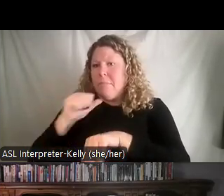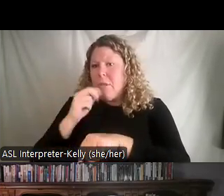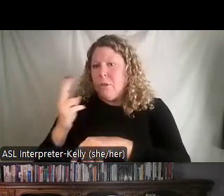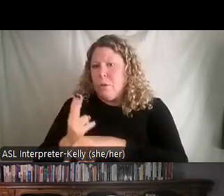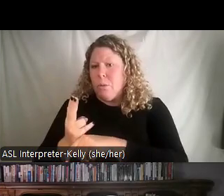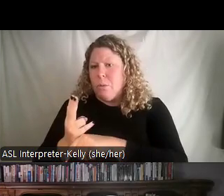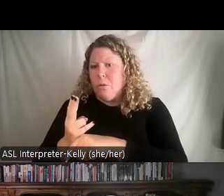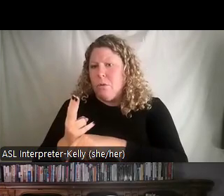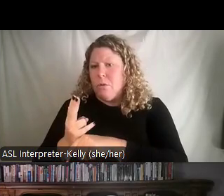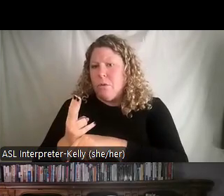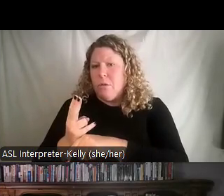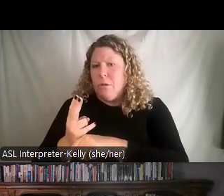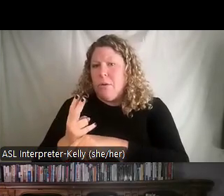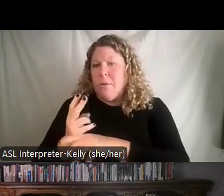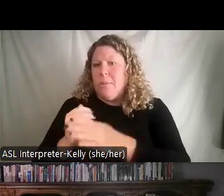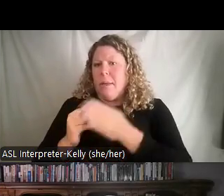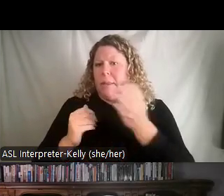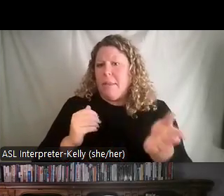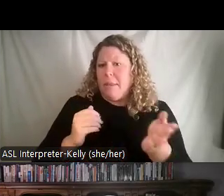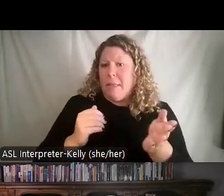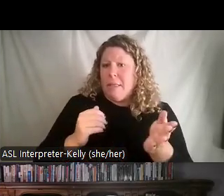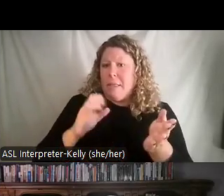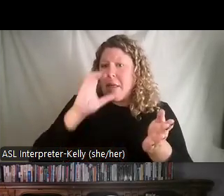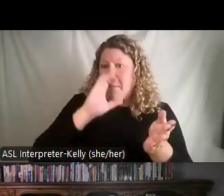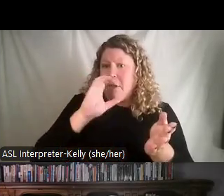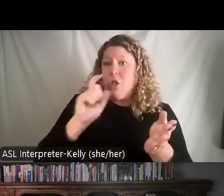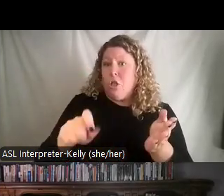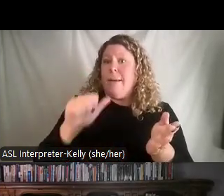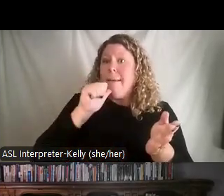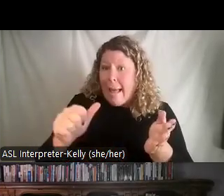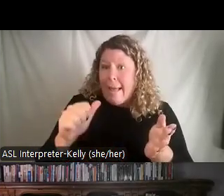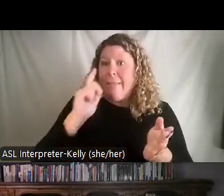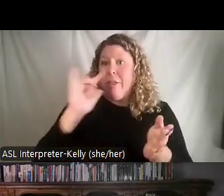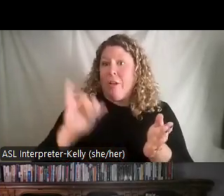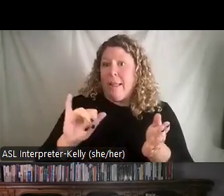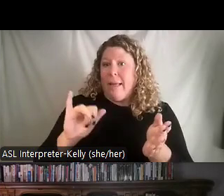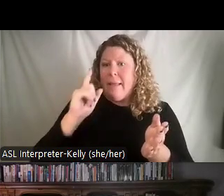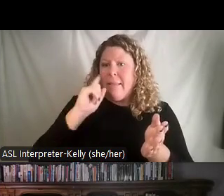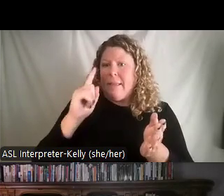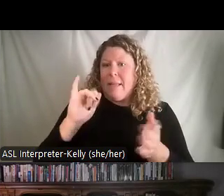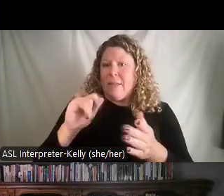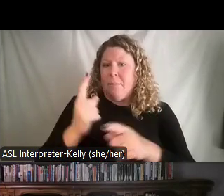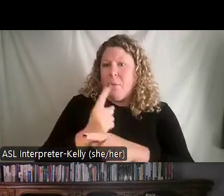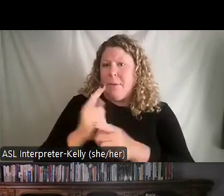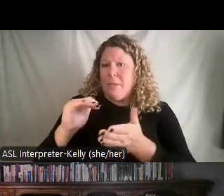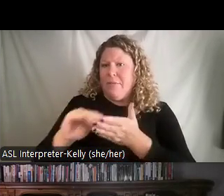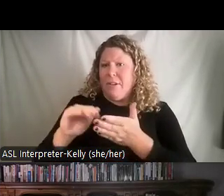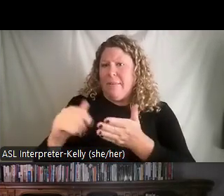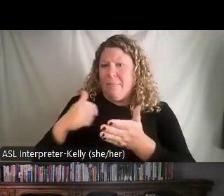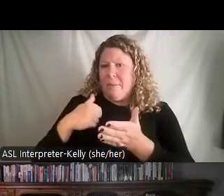next comic strip shows of what a leadership should not be, I think it is appropriate. So you'll forgive me for showing this, but